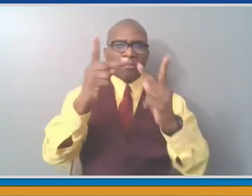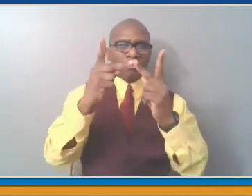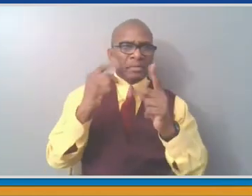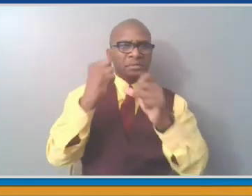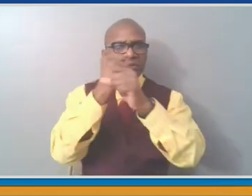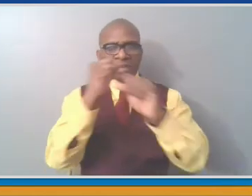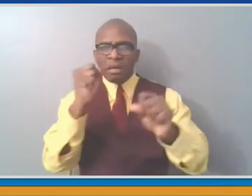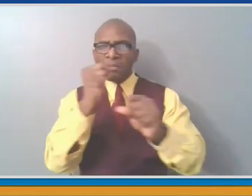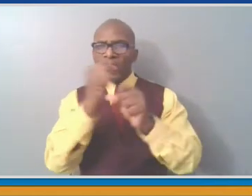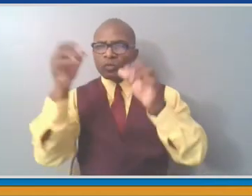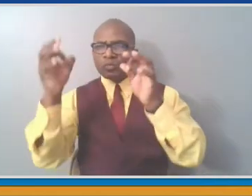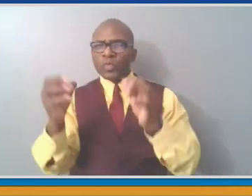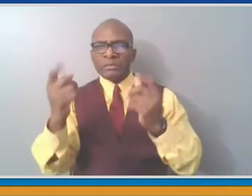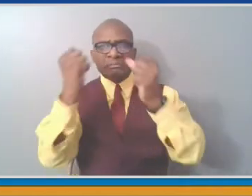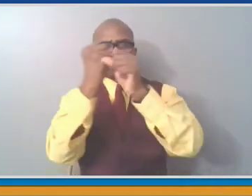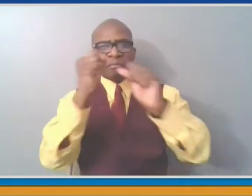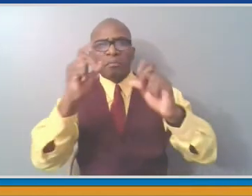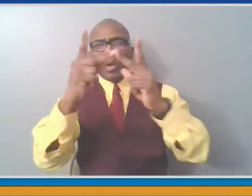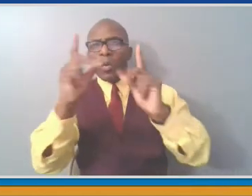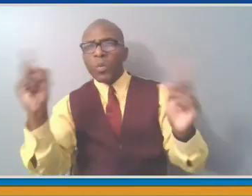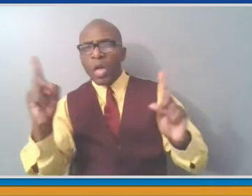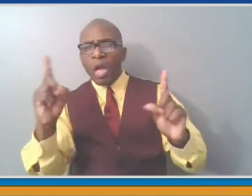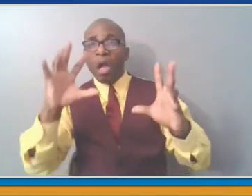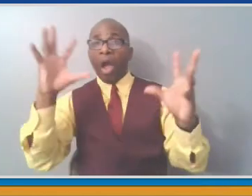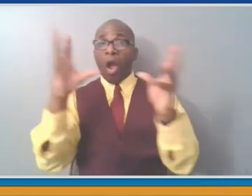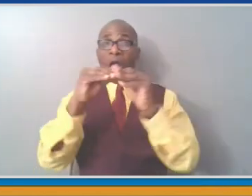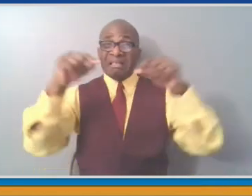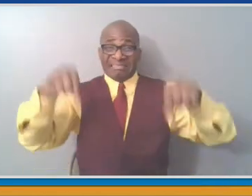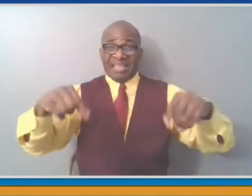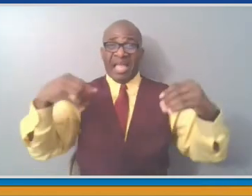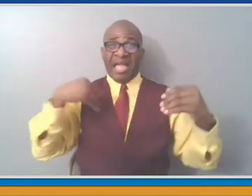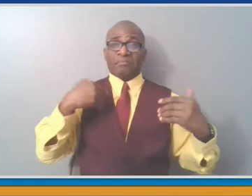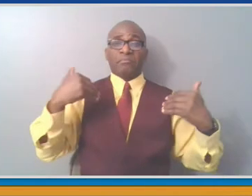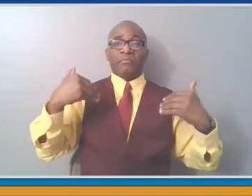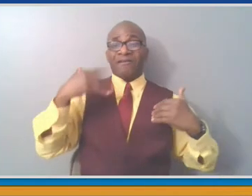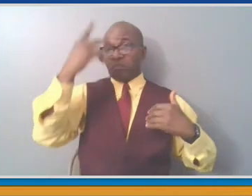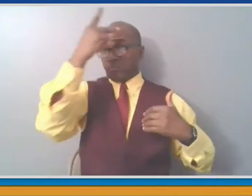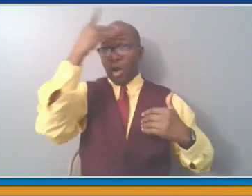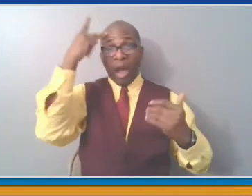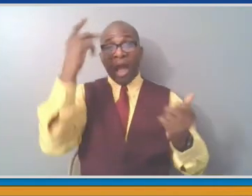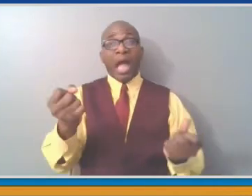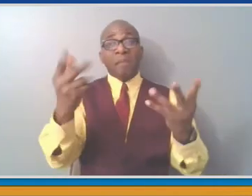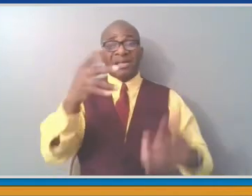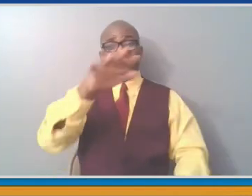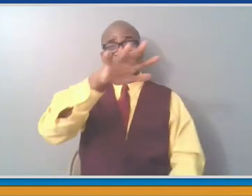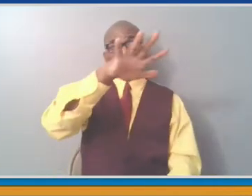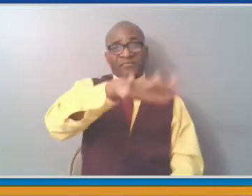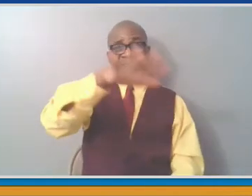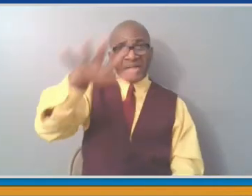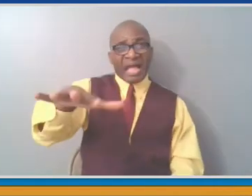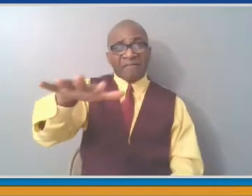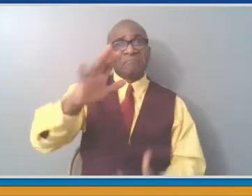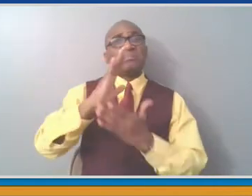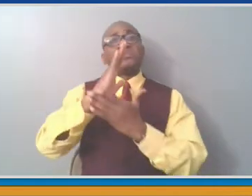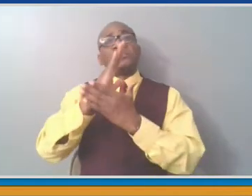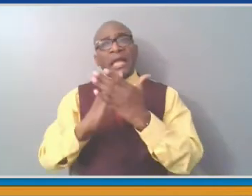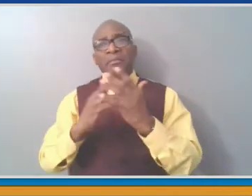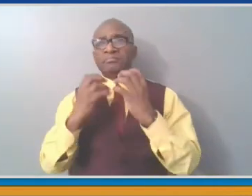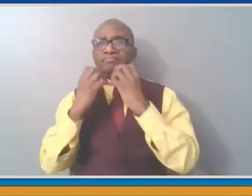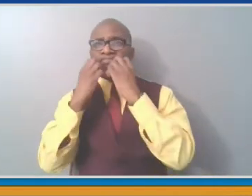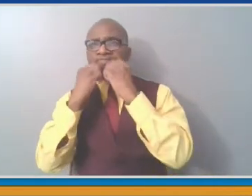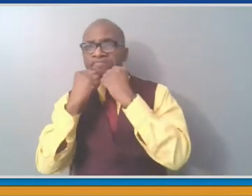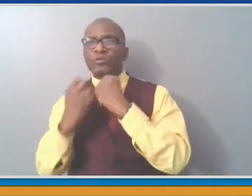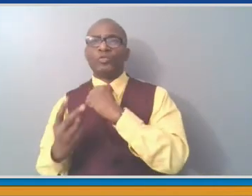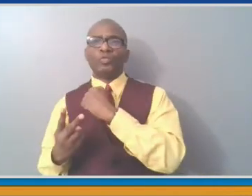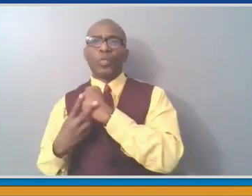around the county. Some are dedicated passive parks. Our six nature preserves, we have waterfront and swamp area type parks.